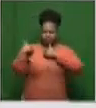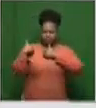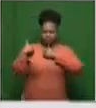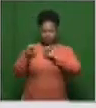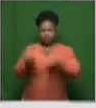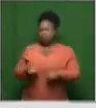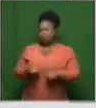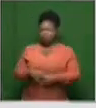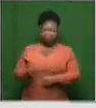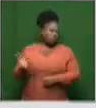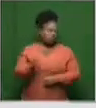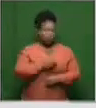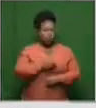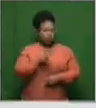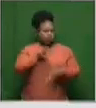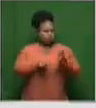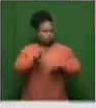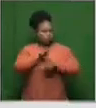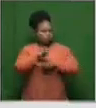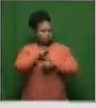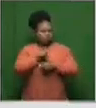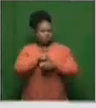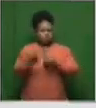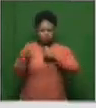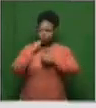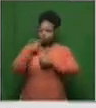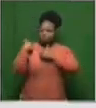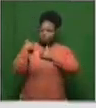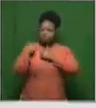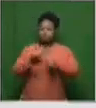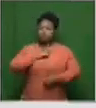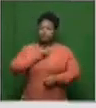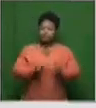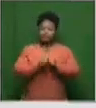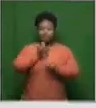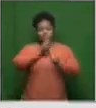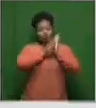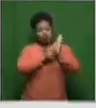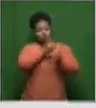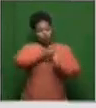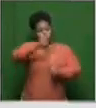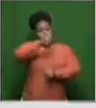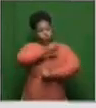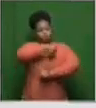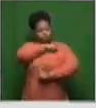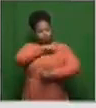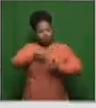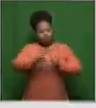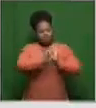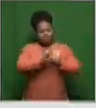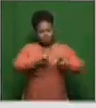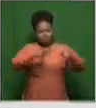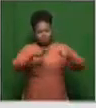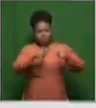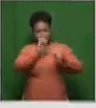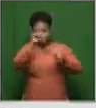monitored for safety in different ways. First of all, they all have to be approved by the regulatory authority and by ethics committees in